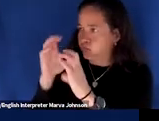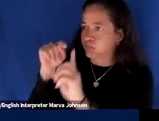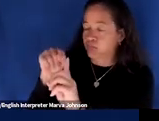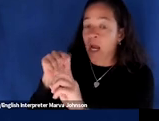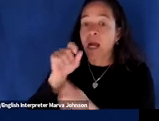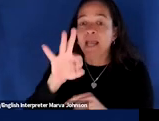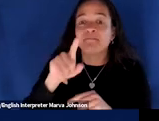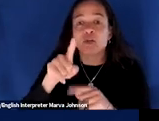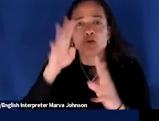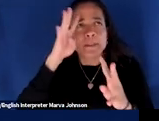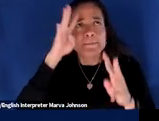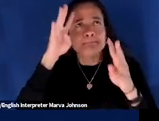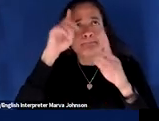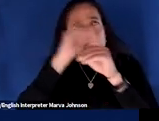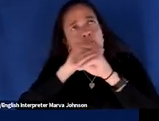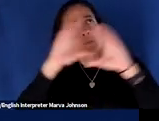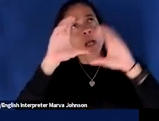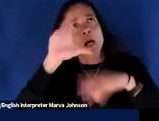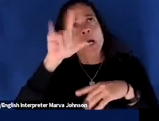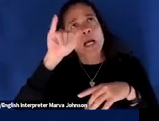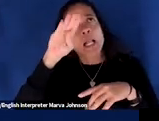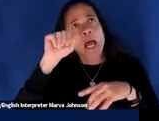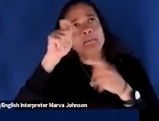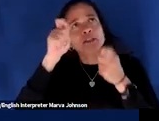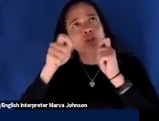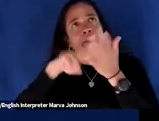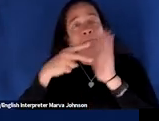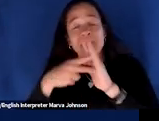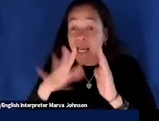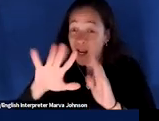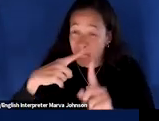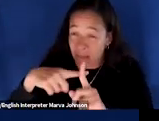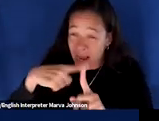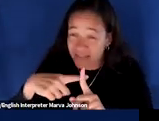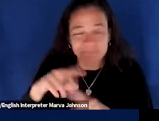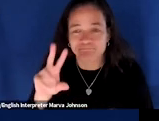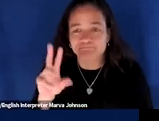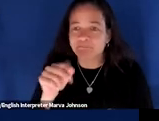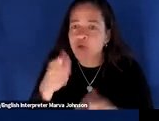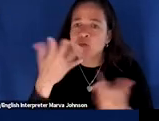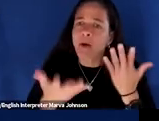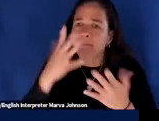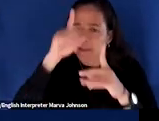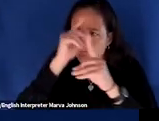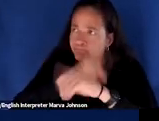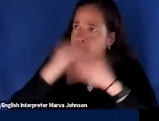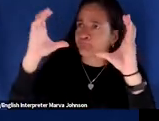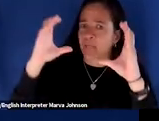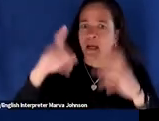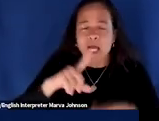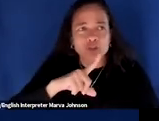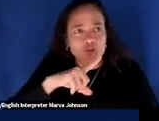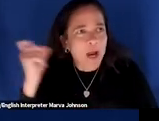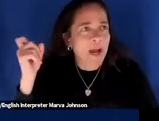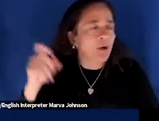it's probably not a very positive image it's probably an image we can imagine drought or floods you know these kinds of extreme images